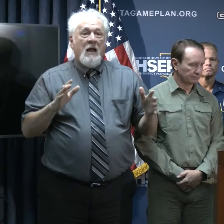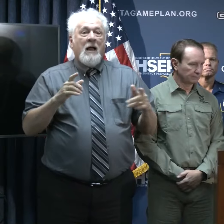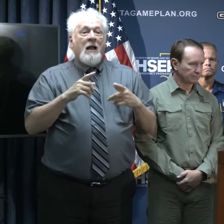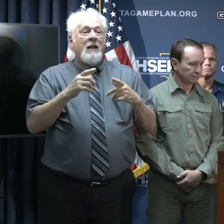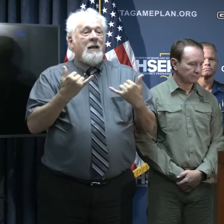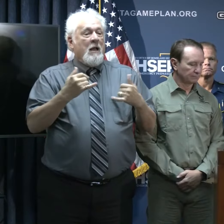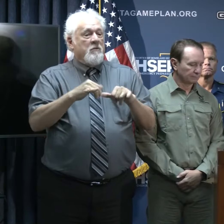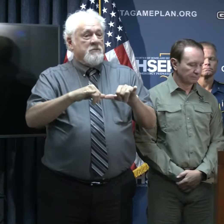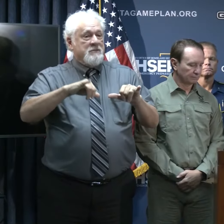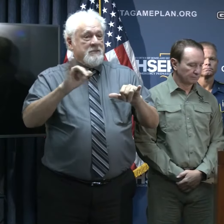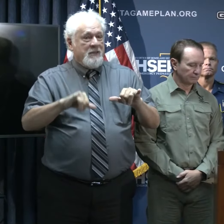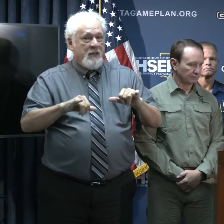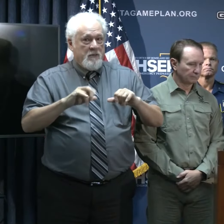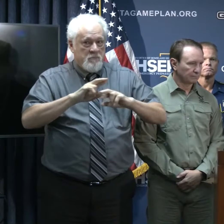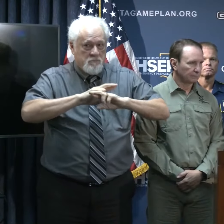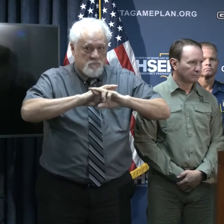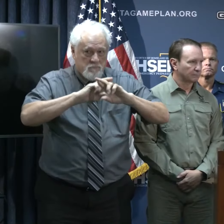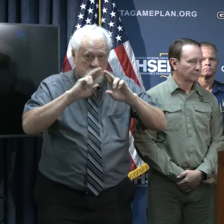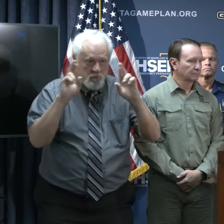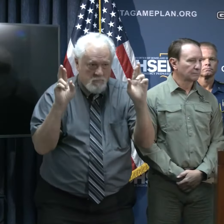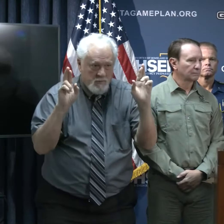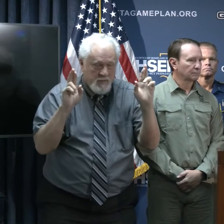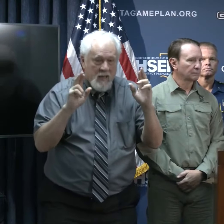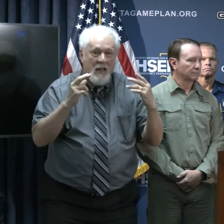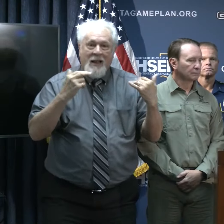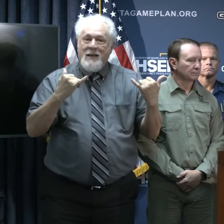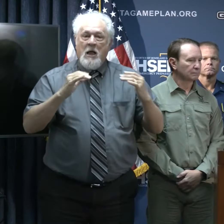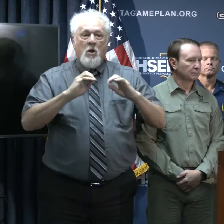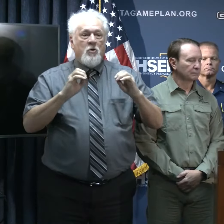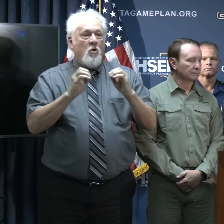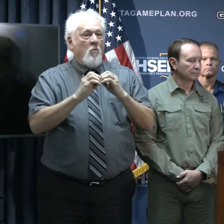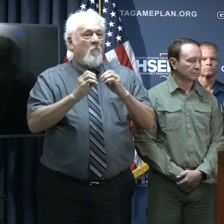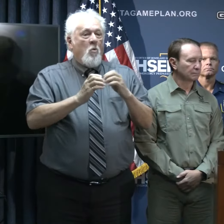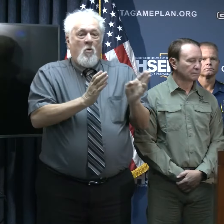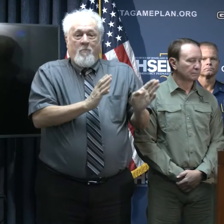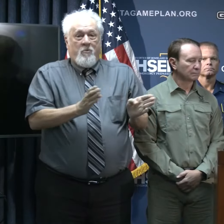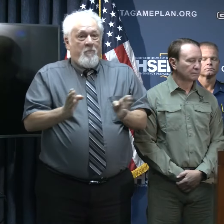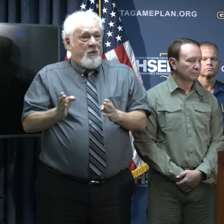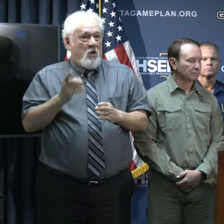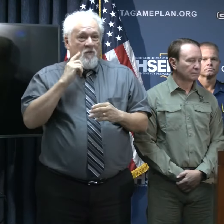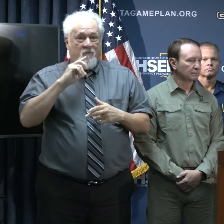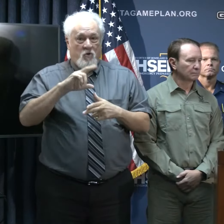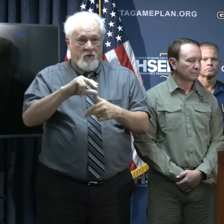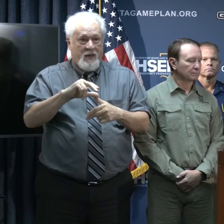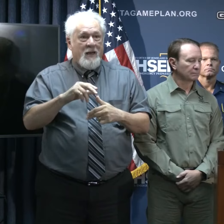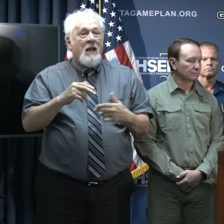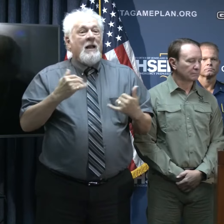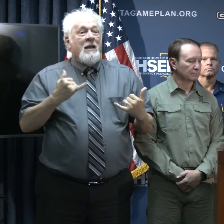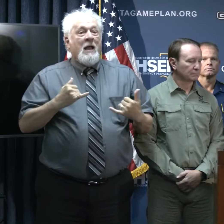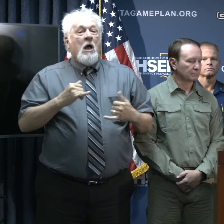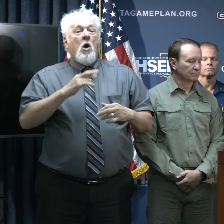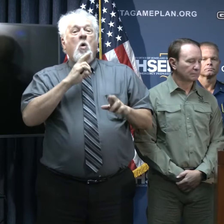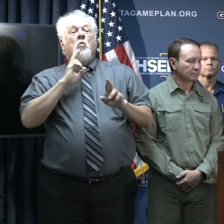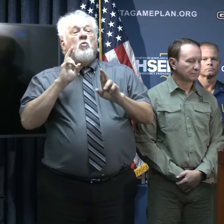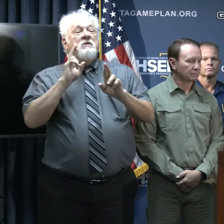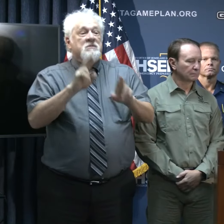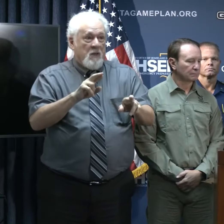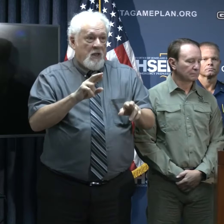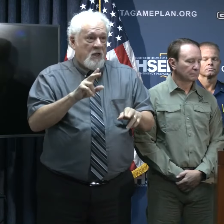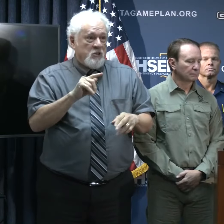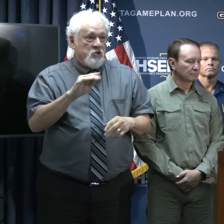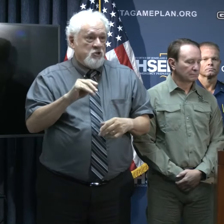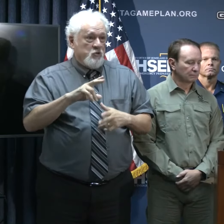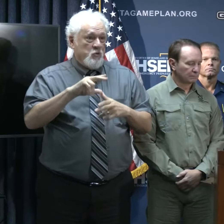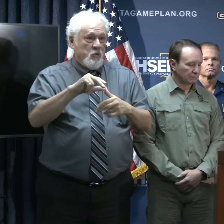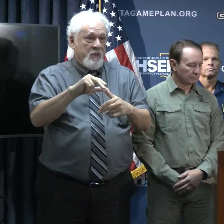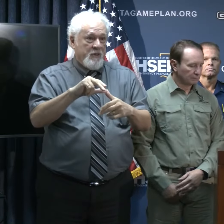ground and hunker down. We are now no longer in the prepare for a hurricane. We are now in the respond for a hurricane or to a